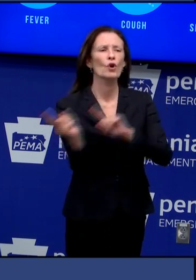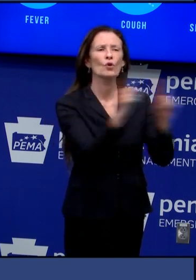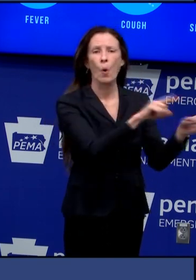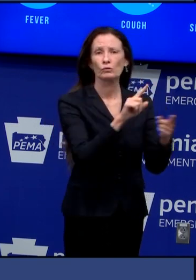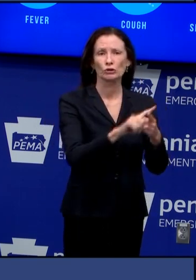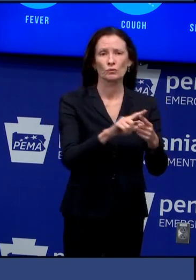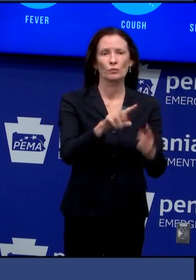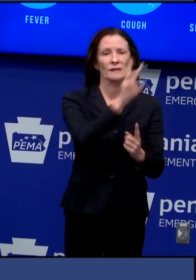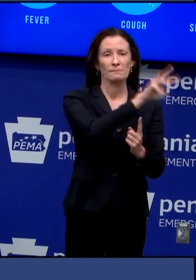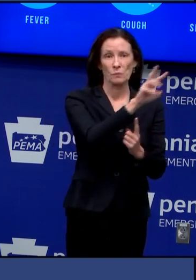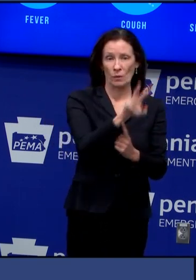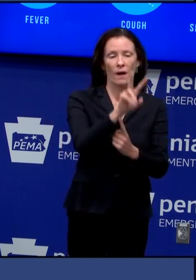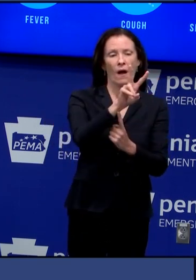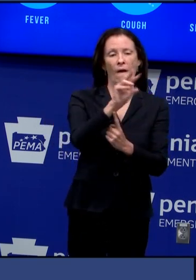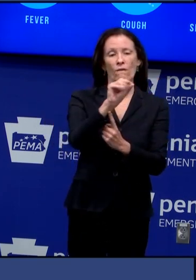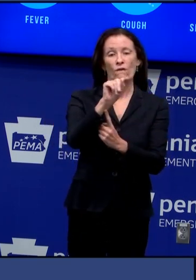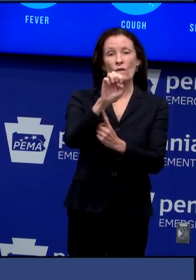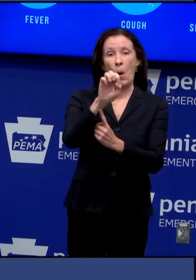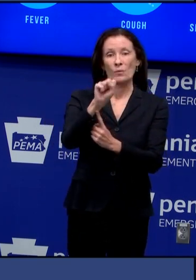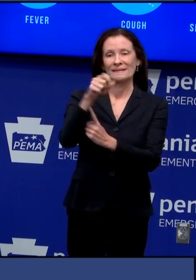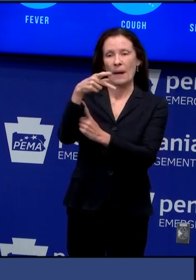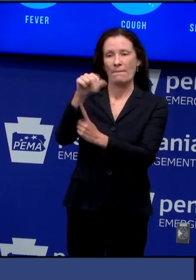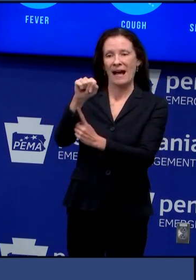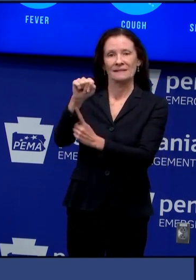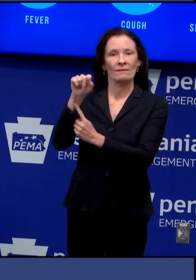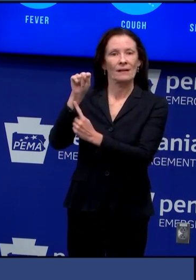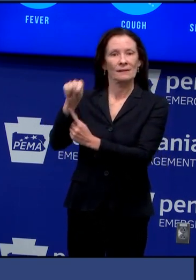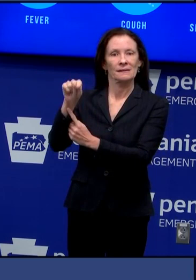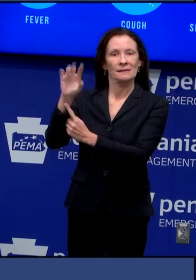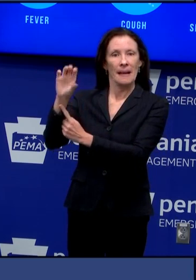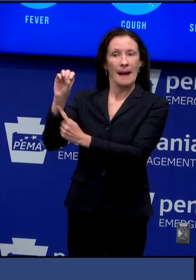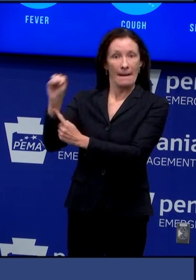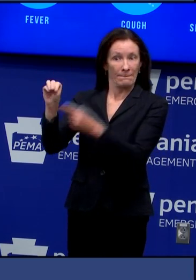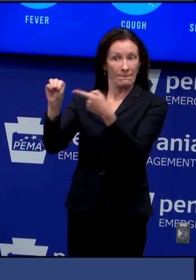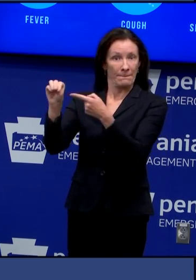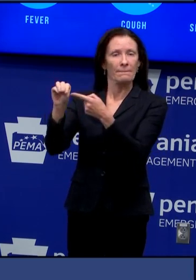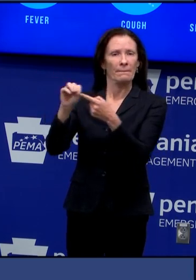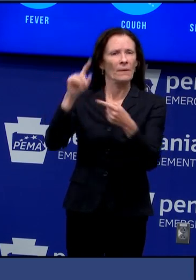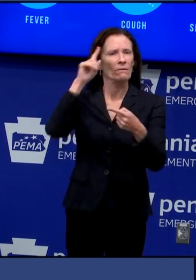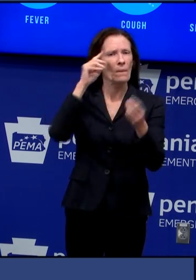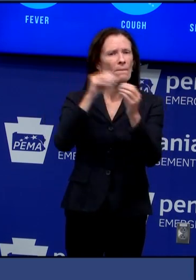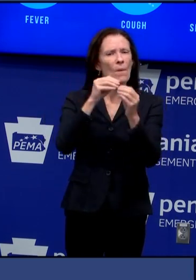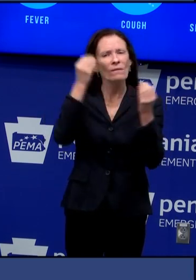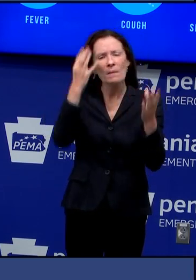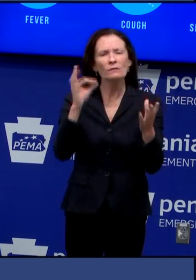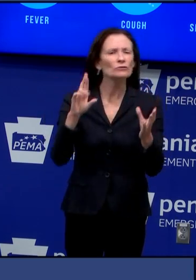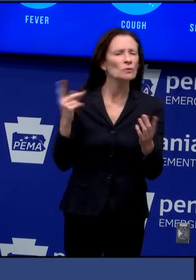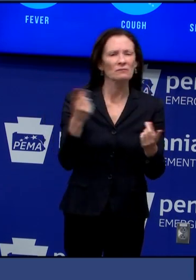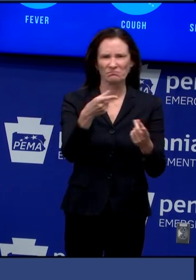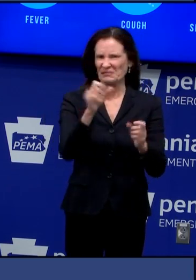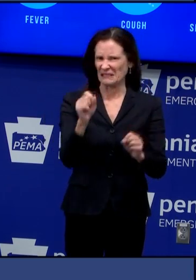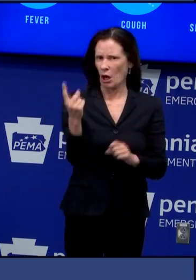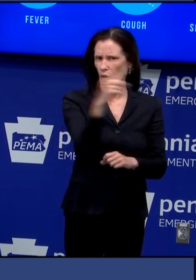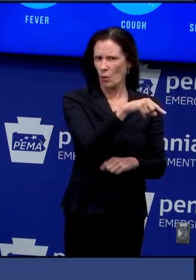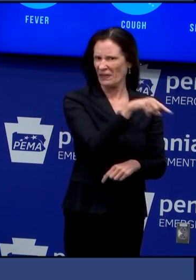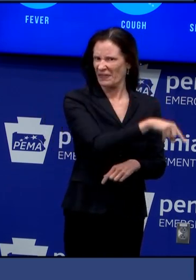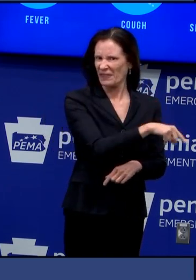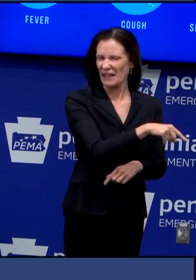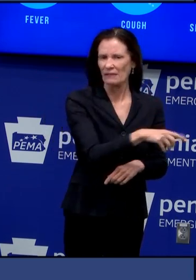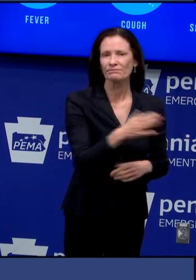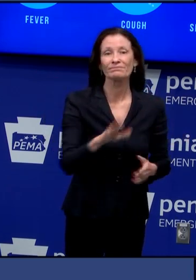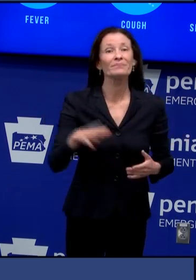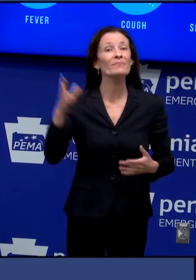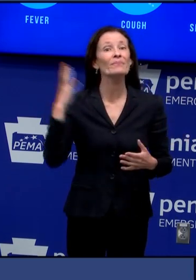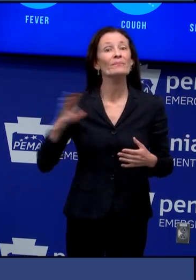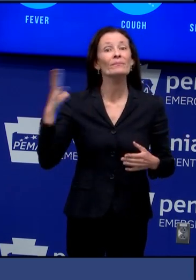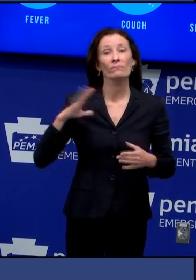conveniently and securely even before the pandemic reached Pennsylvania people were signing of quickly and the